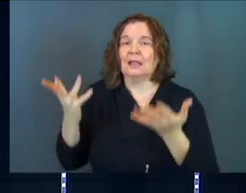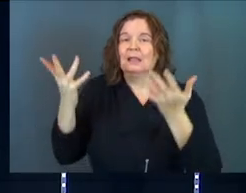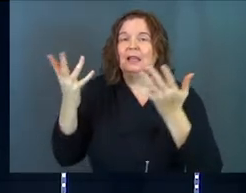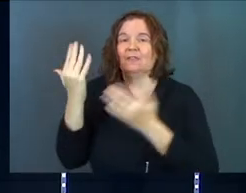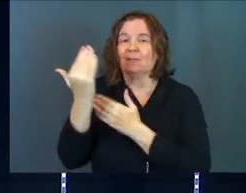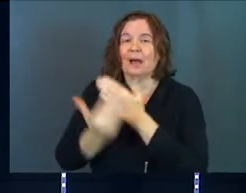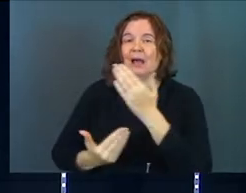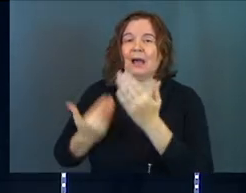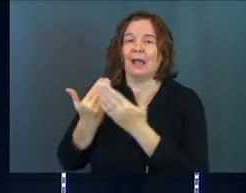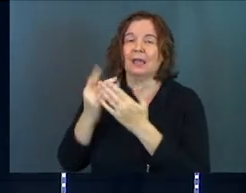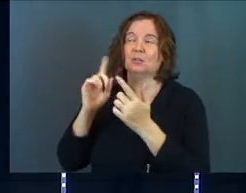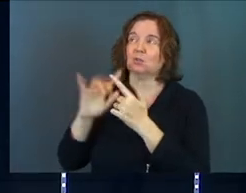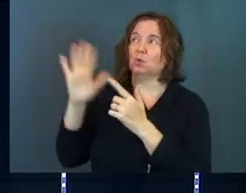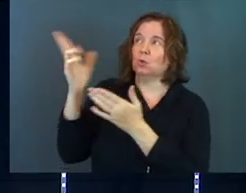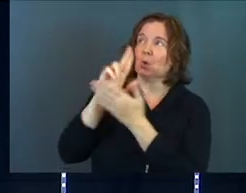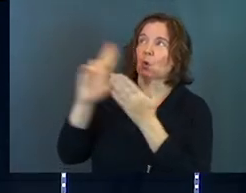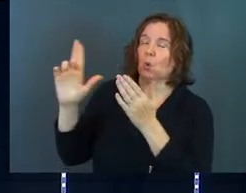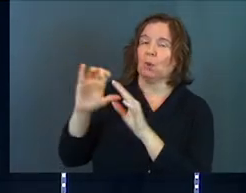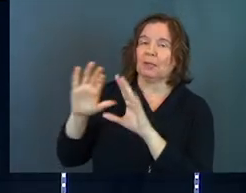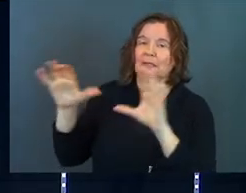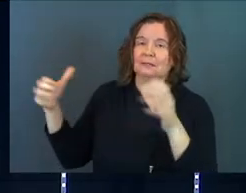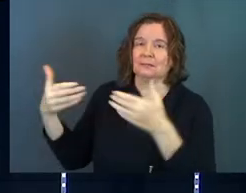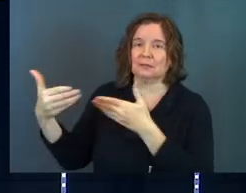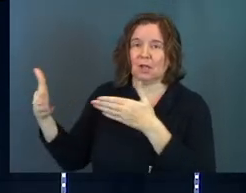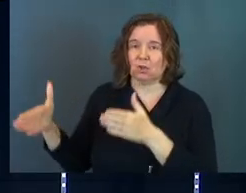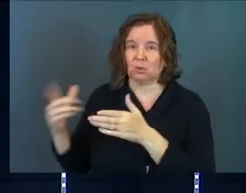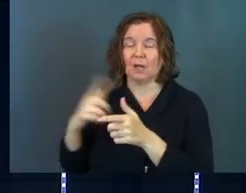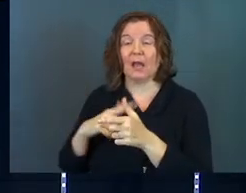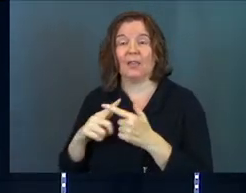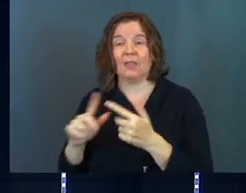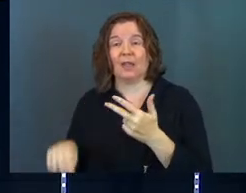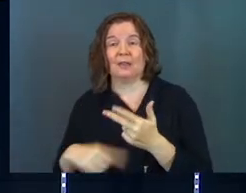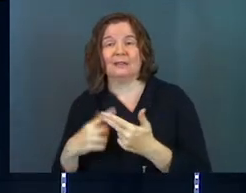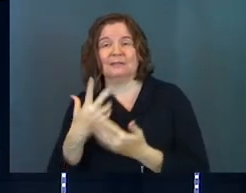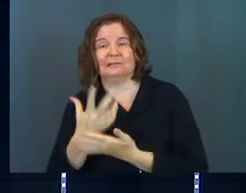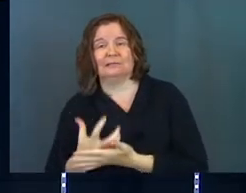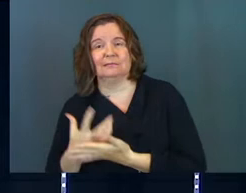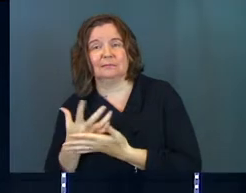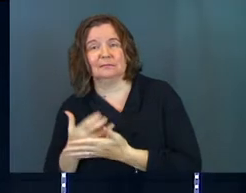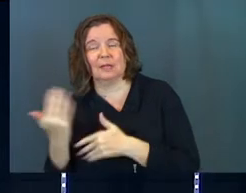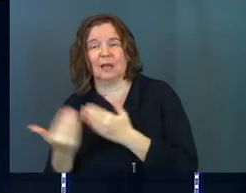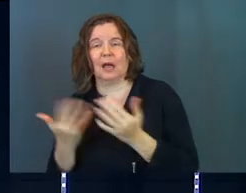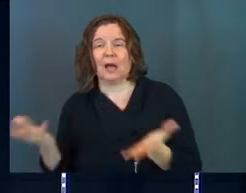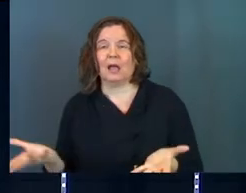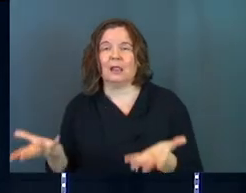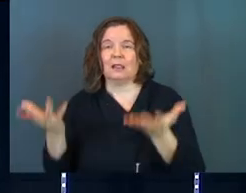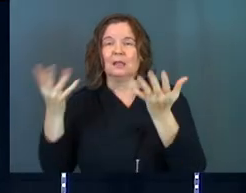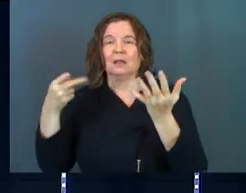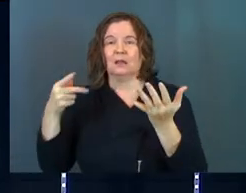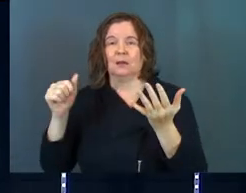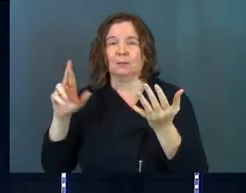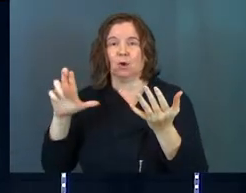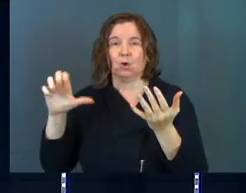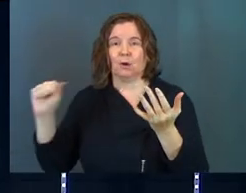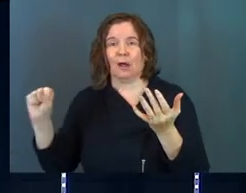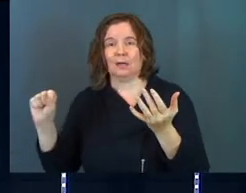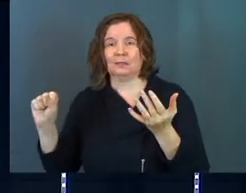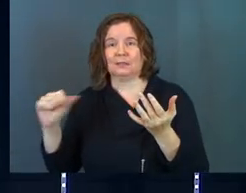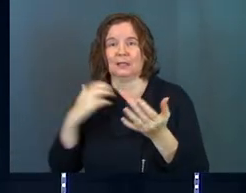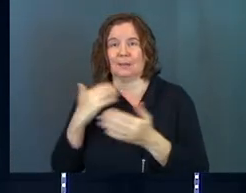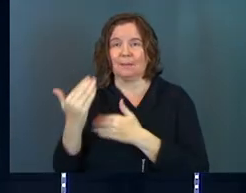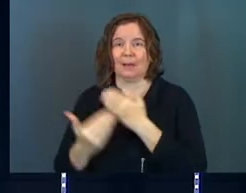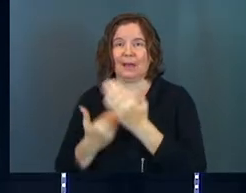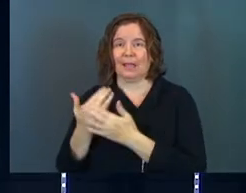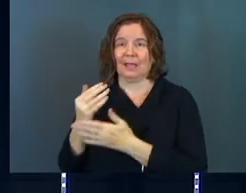hands, yod, toward your holy sanctuary. And then desperate hands, I lift or peras, my hands, yod,